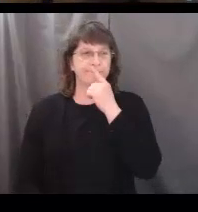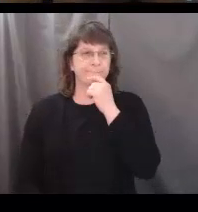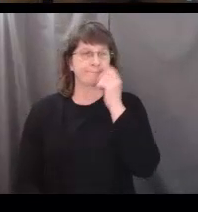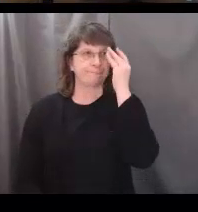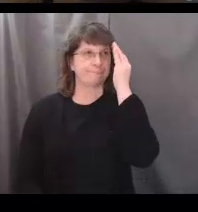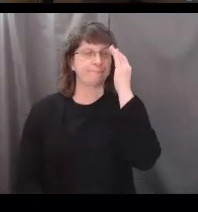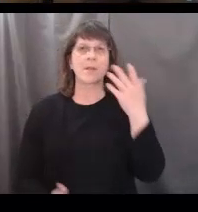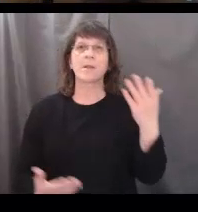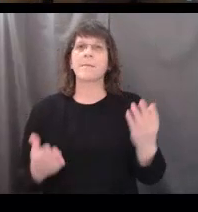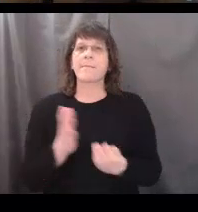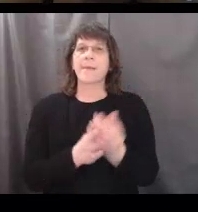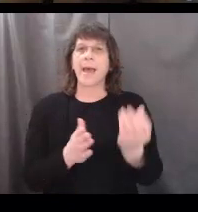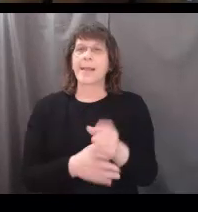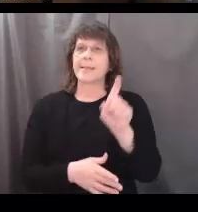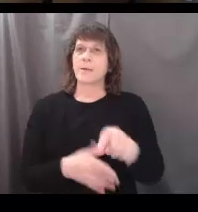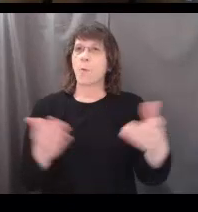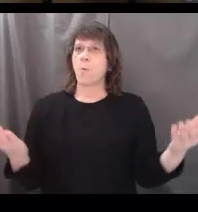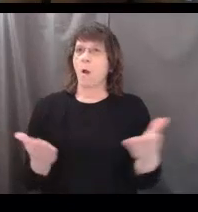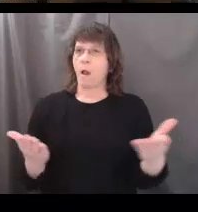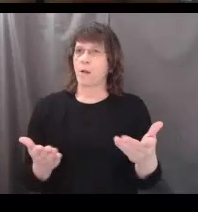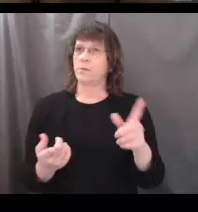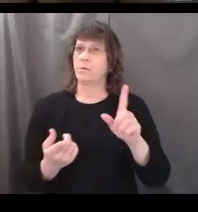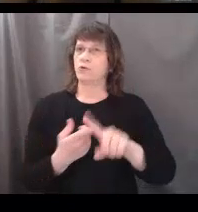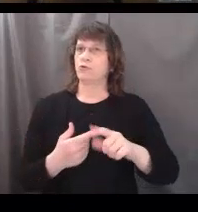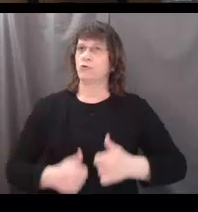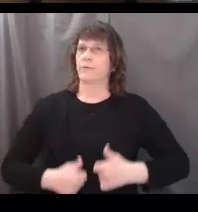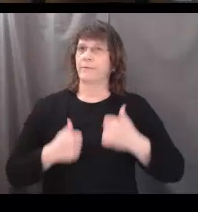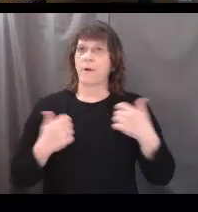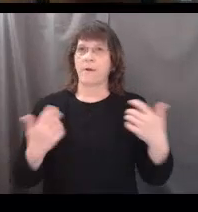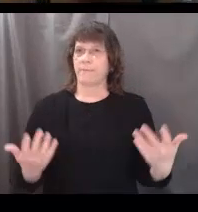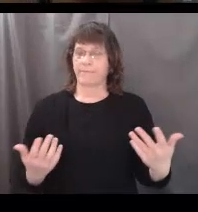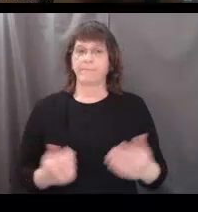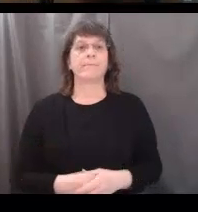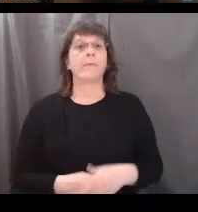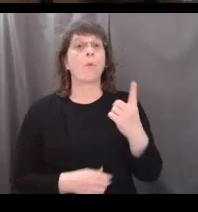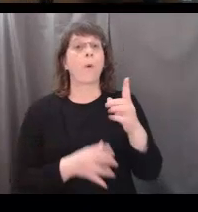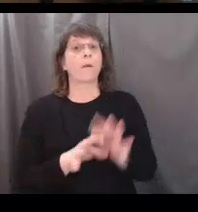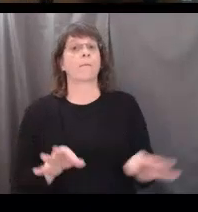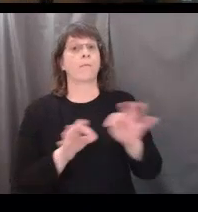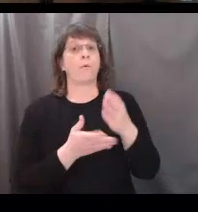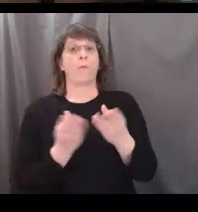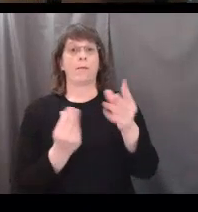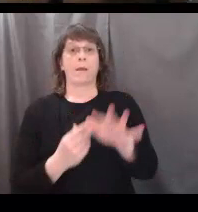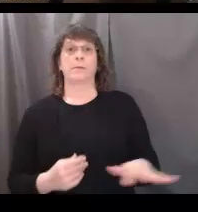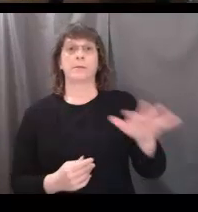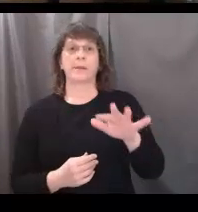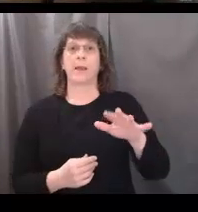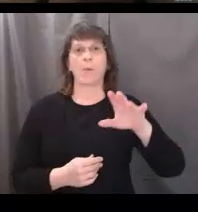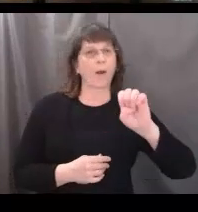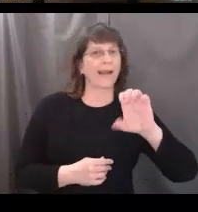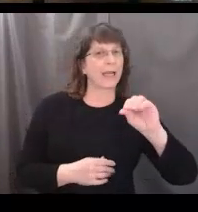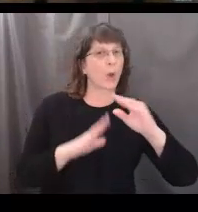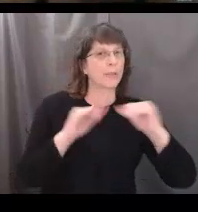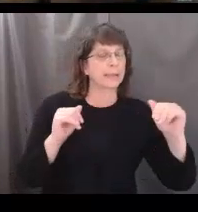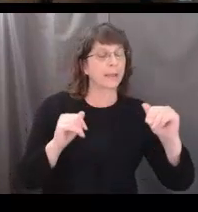What do plants need to survive? One important component of a landscape or ecosystem